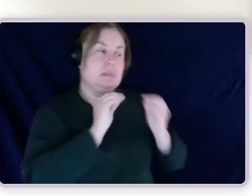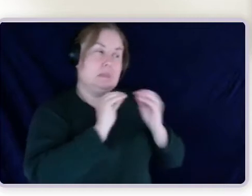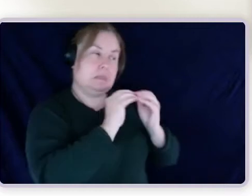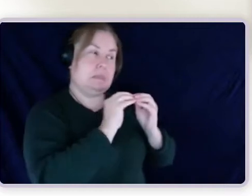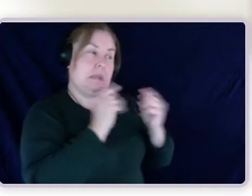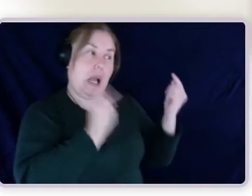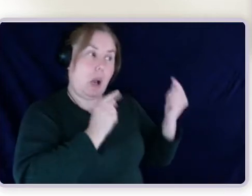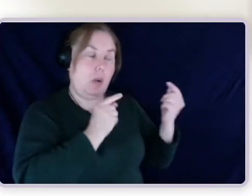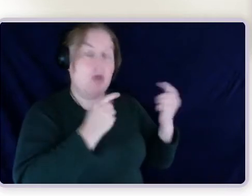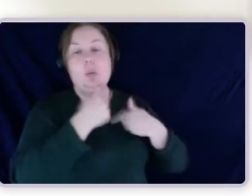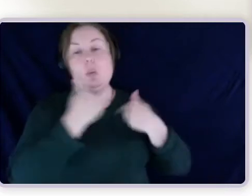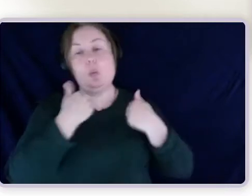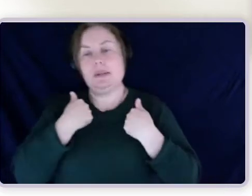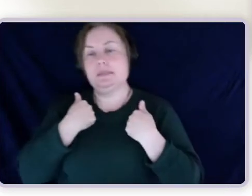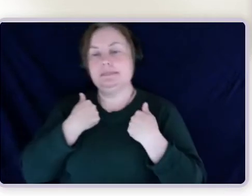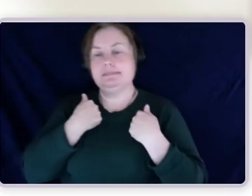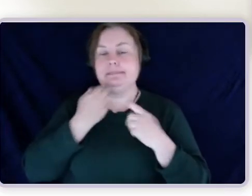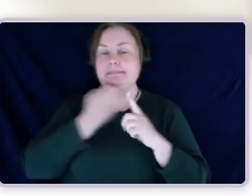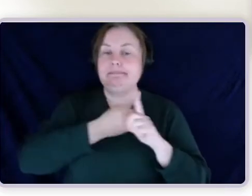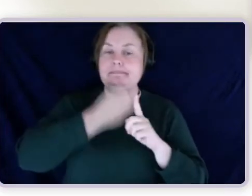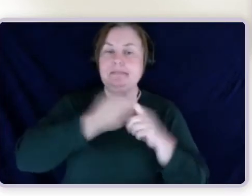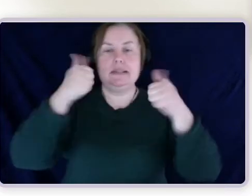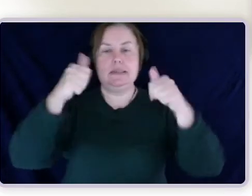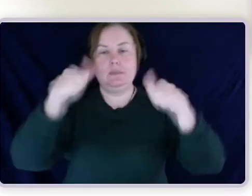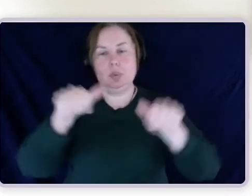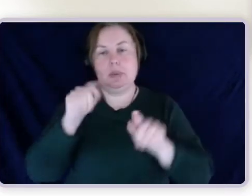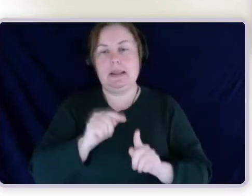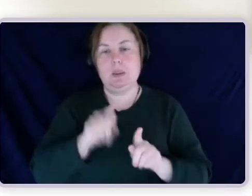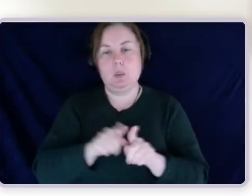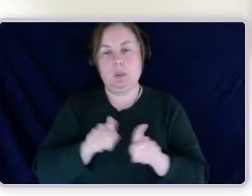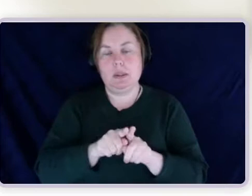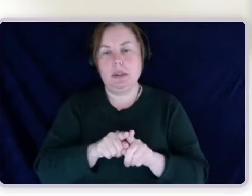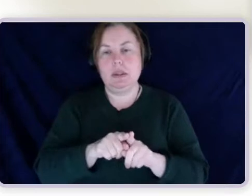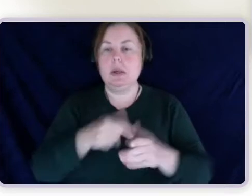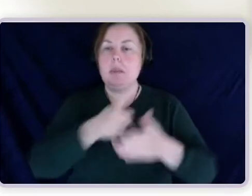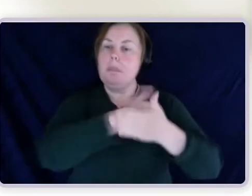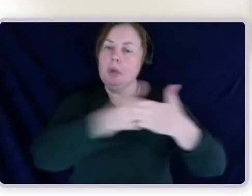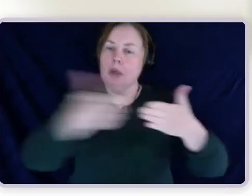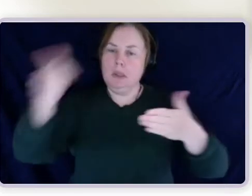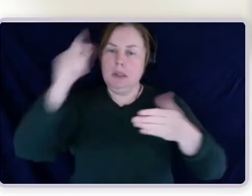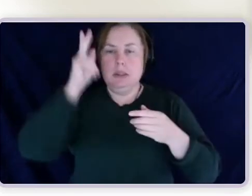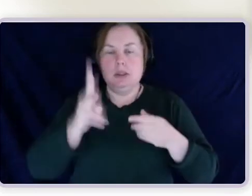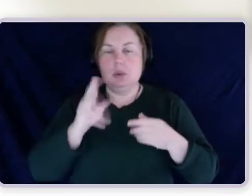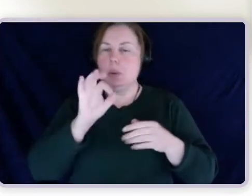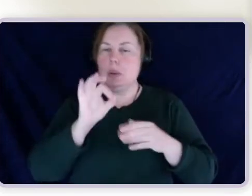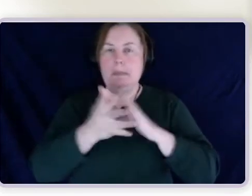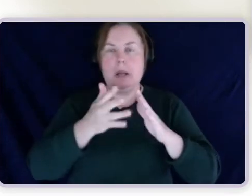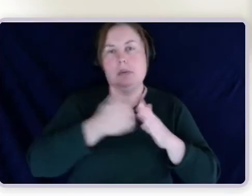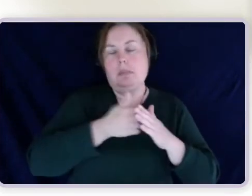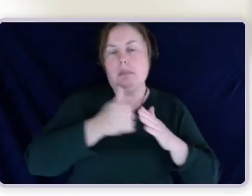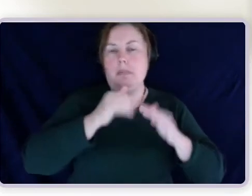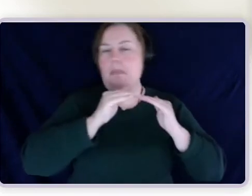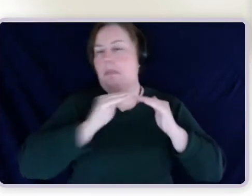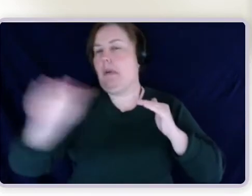One important thing to note here is that permanent again does not mean permanent. It means permanent over the next